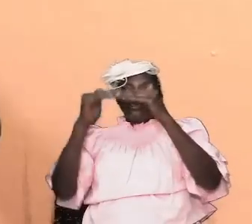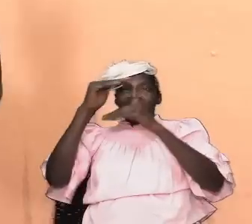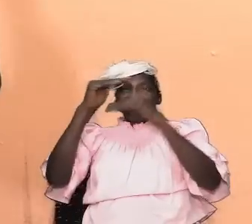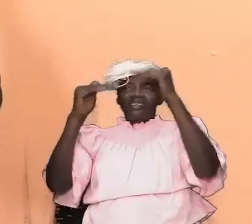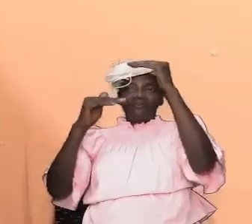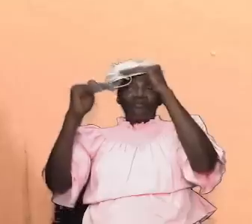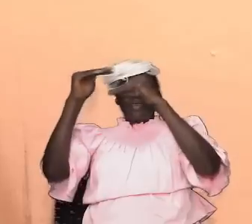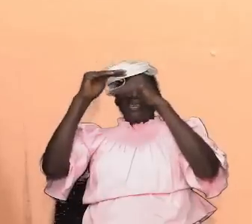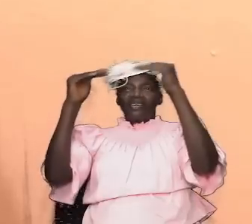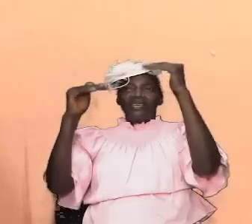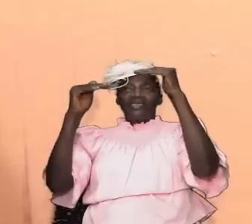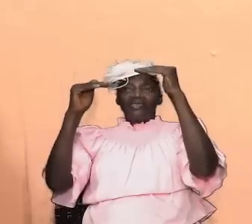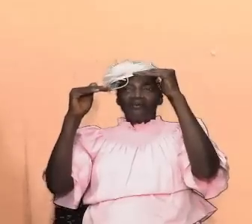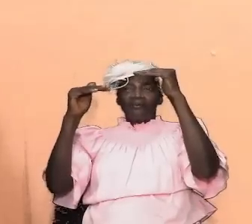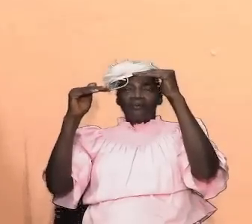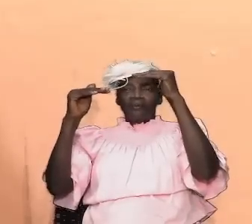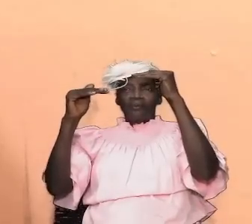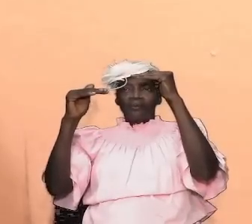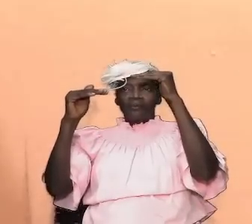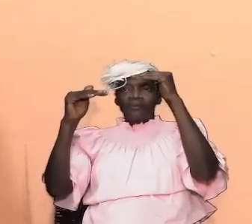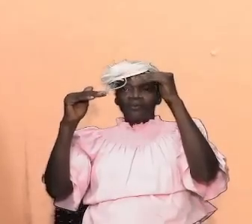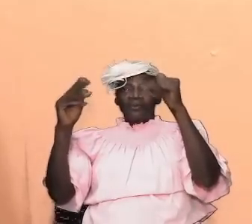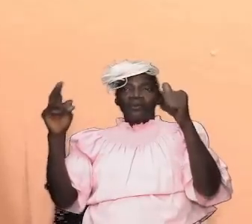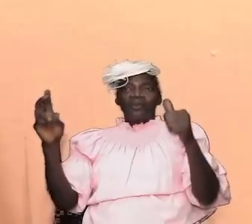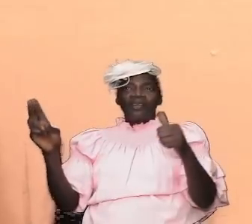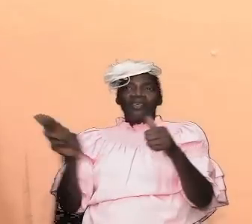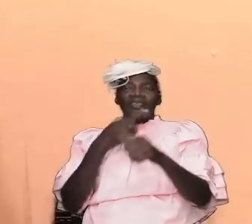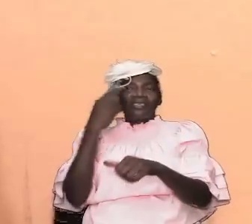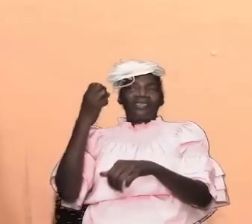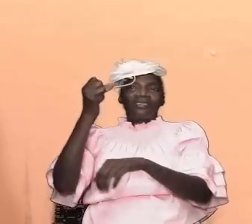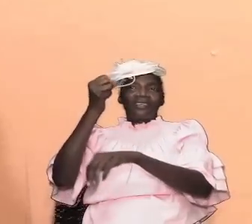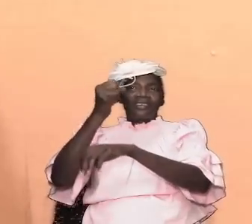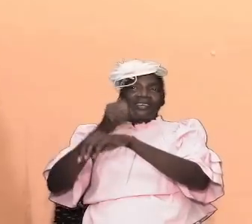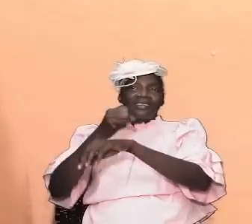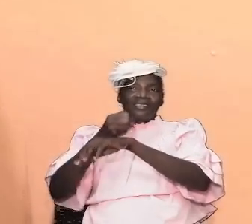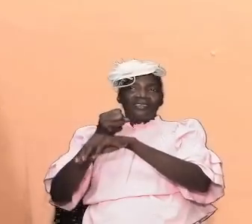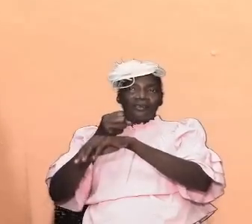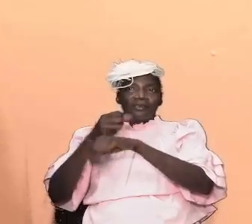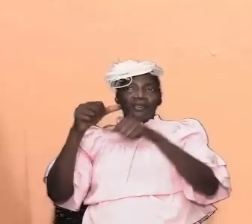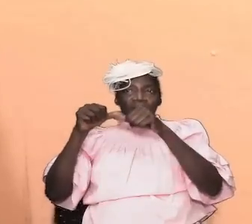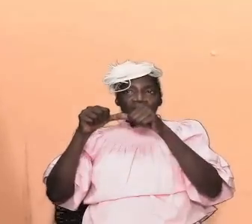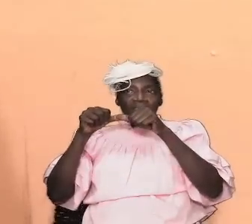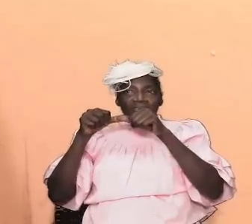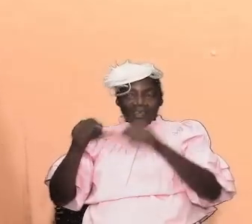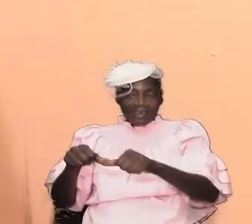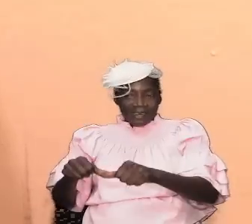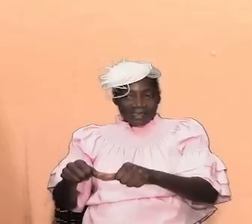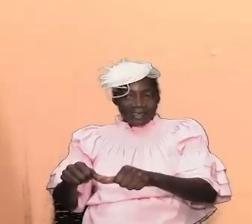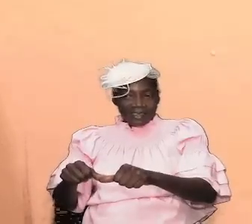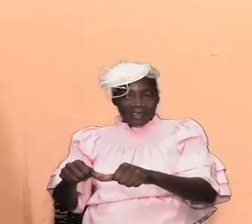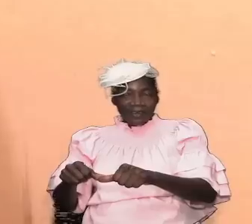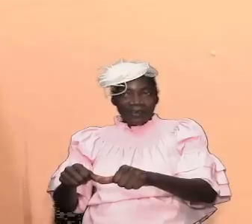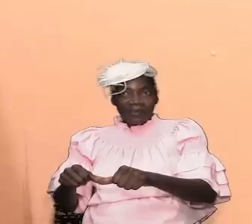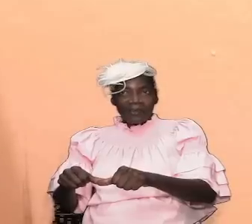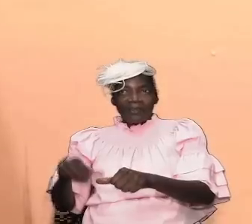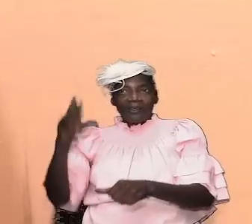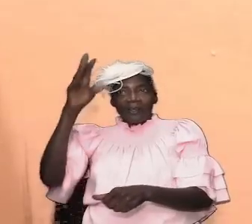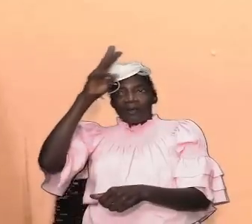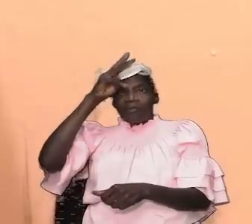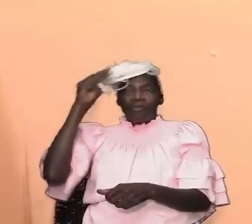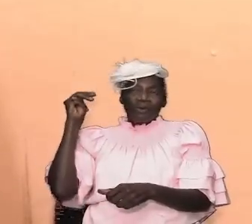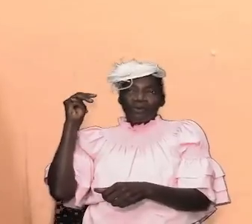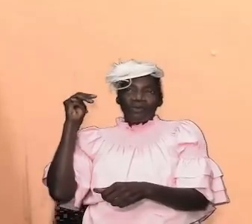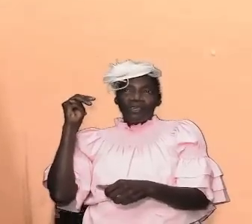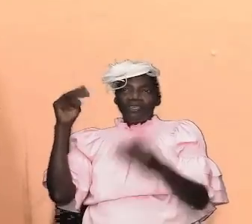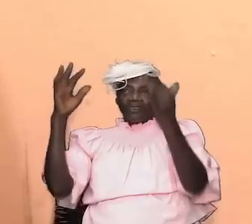erected the second sanctuary this one was permanent whereas the one that moses did was